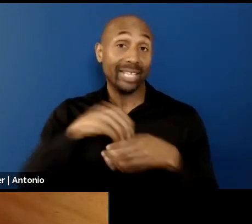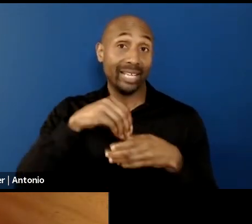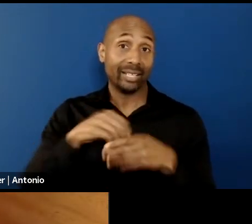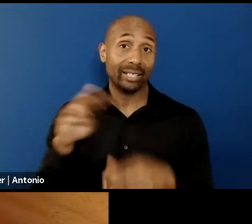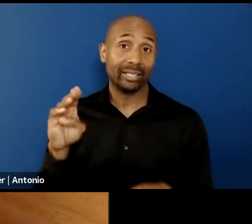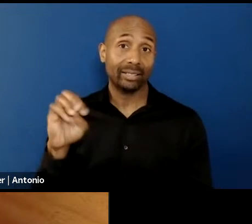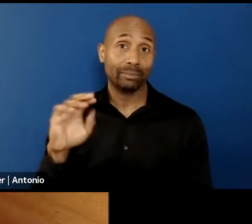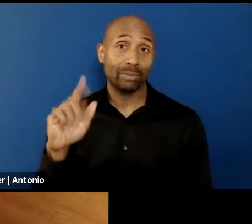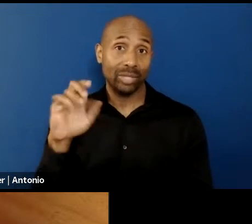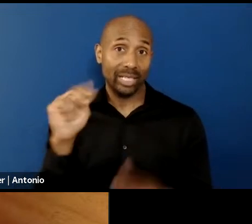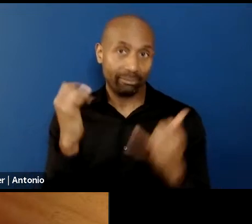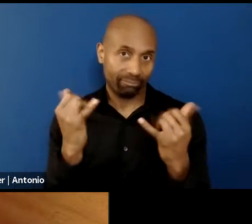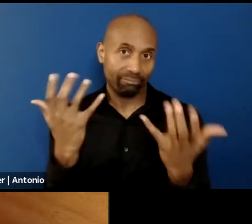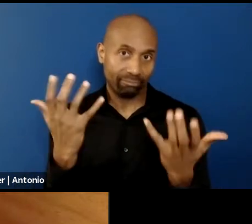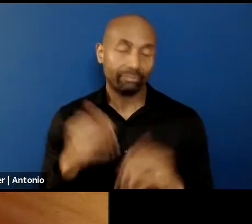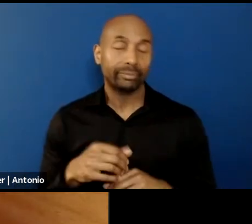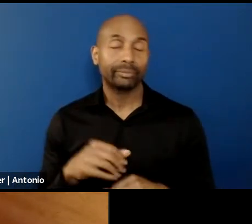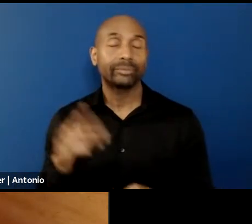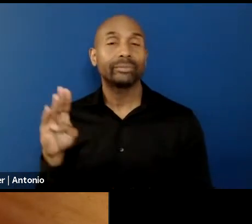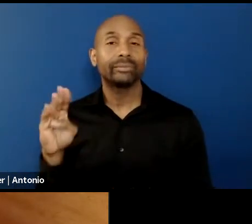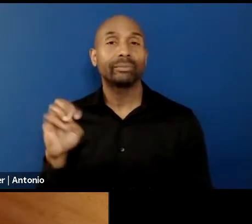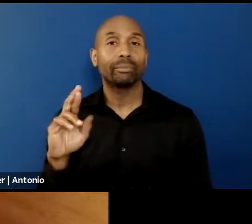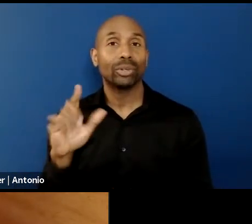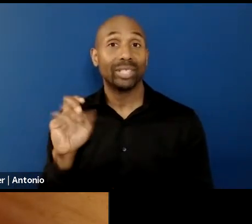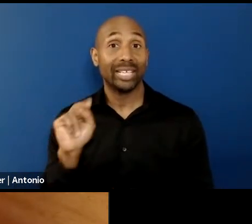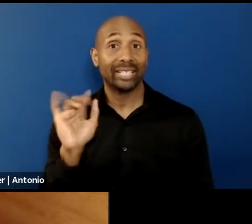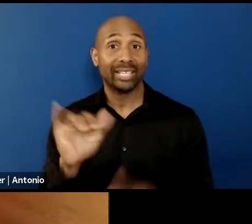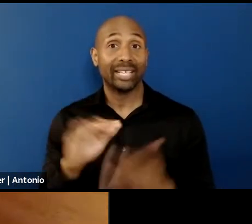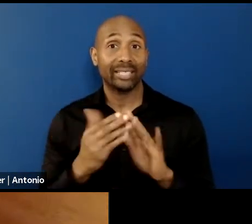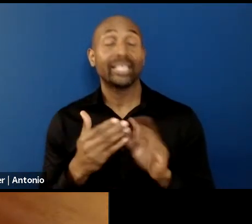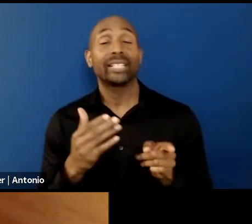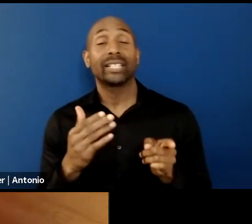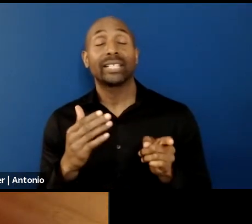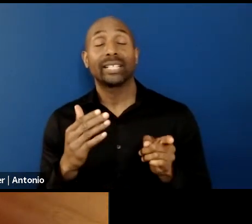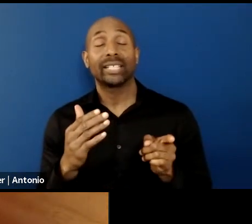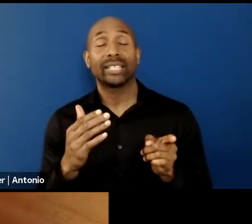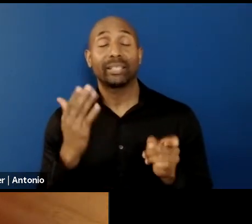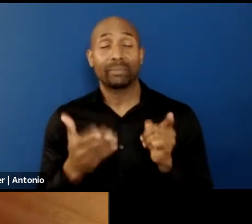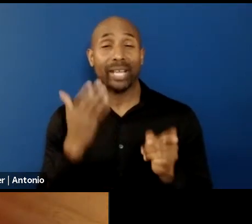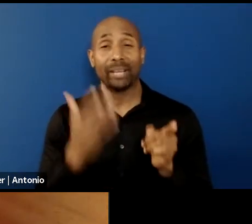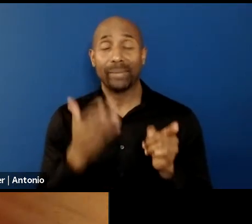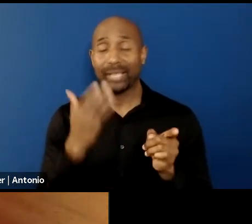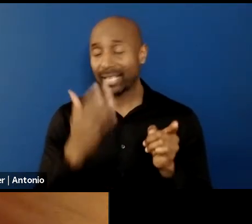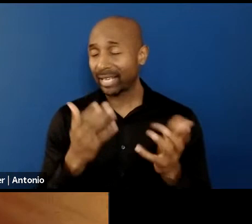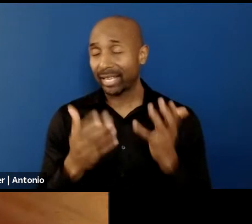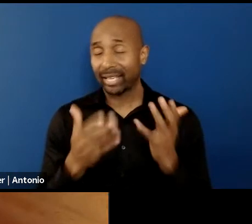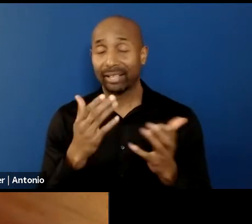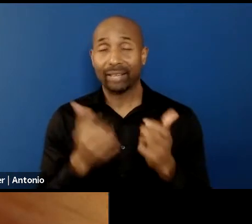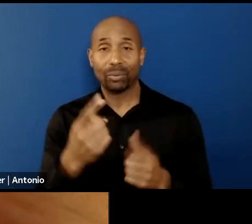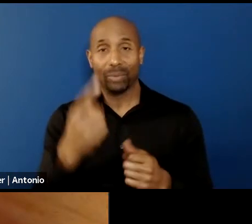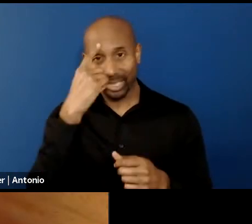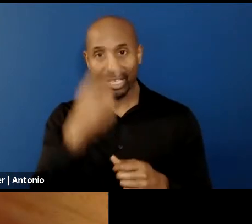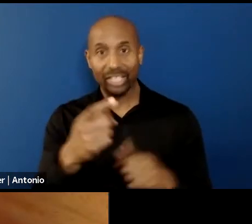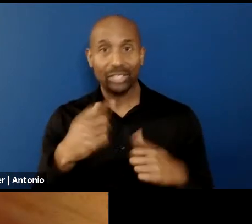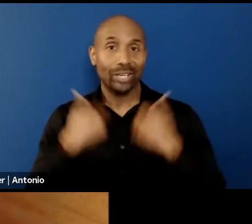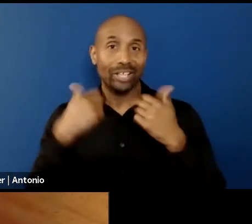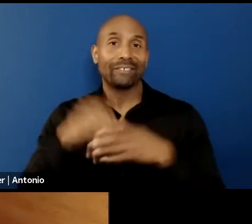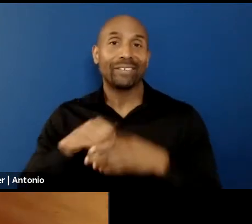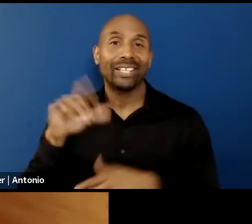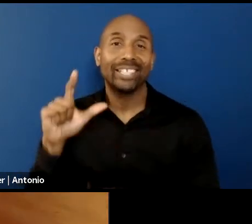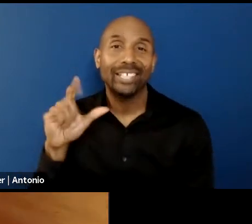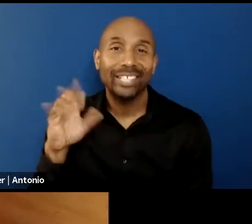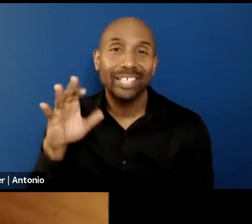Berlin has become, and everybody thinks probably that you are living in a loft in Berlin Mitte